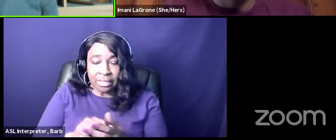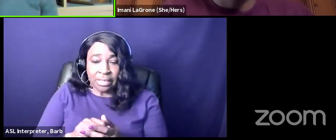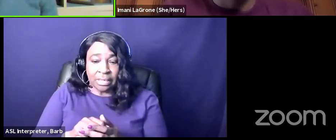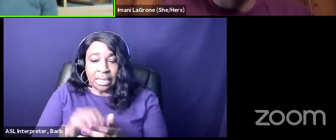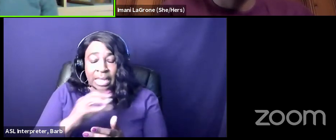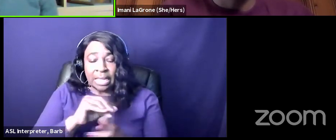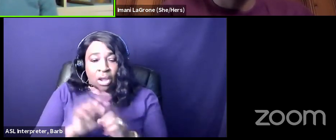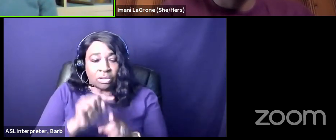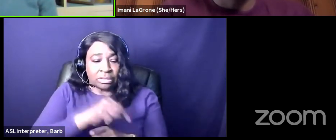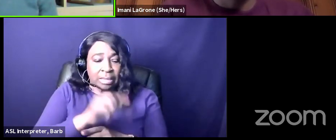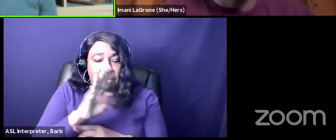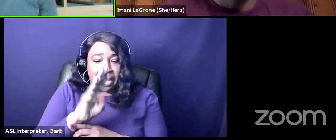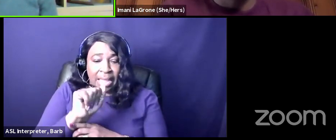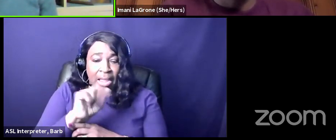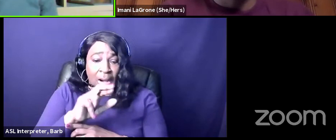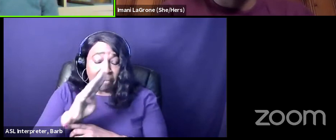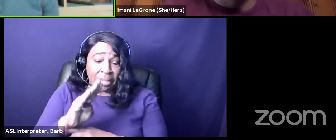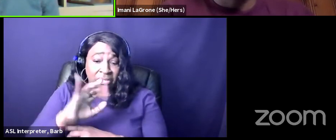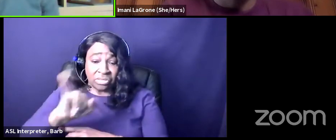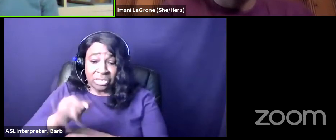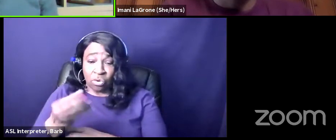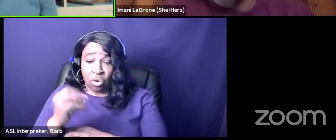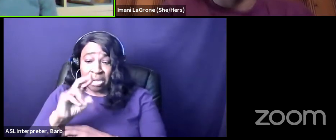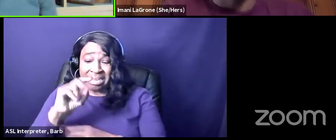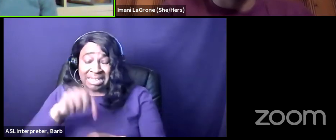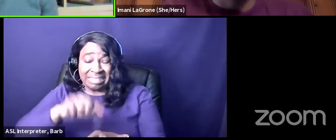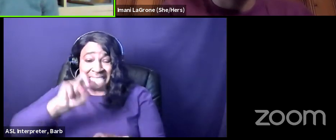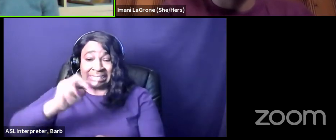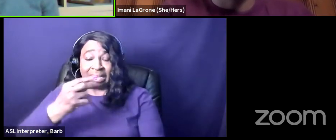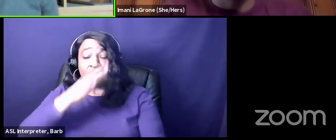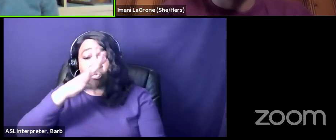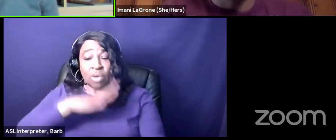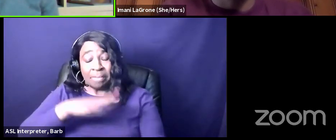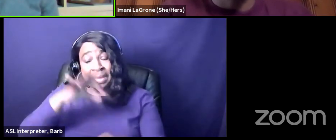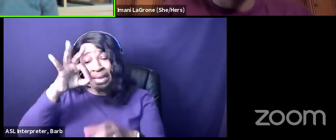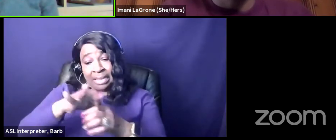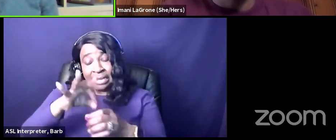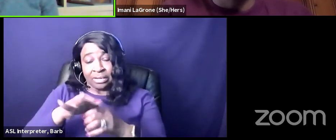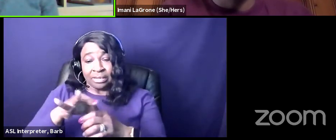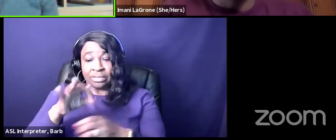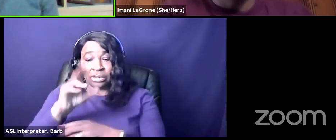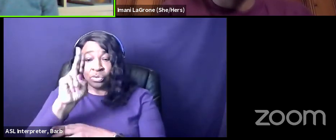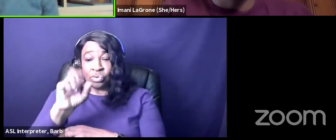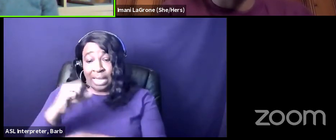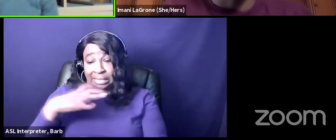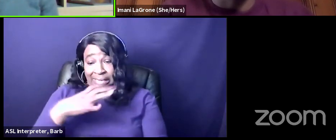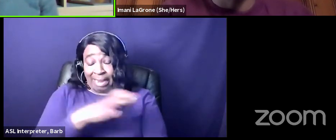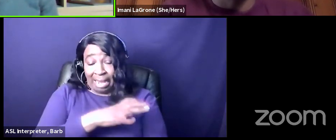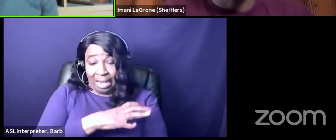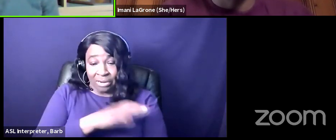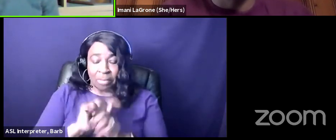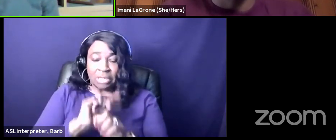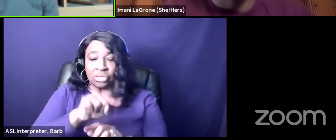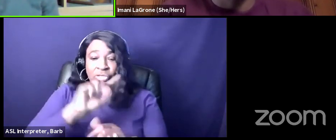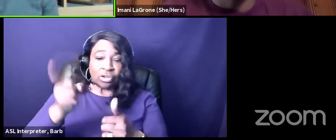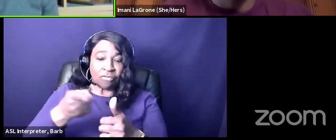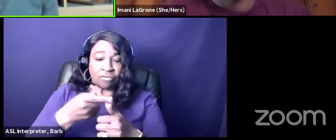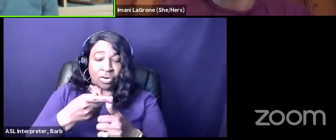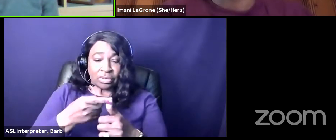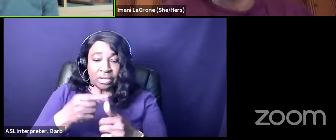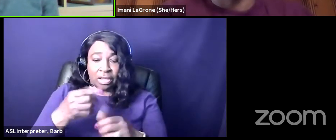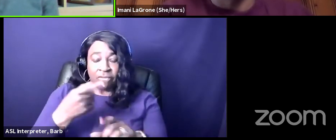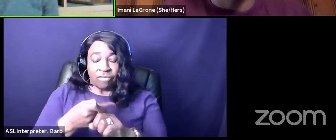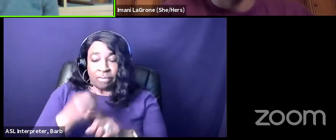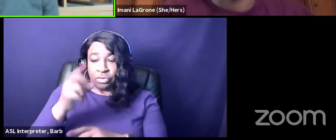jordan because she's the second woman uh ever elected to u.s congress but she's the first from the u.s south